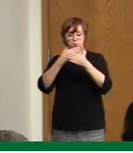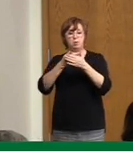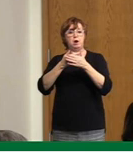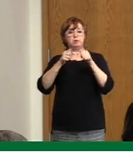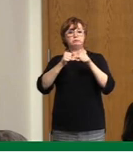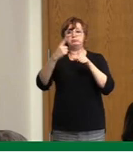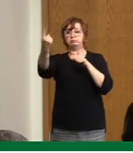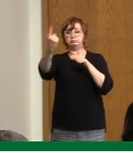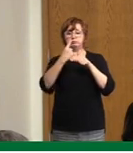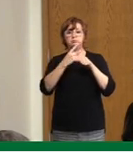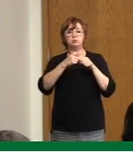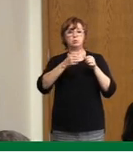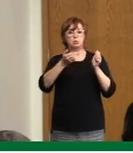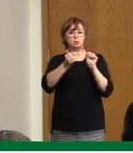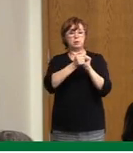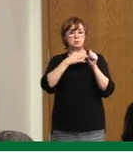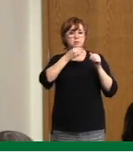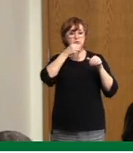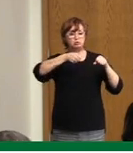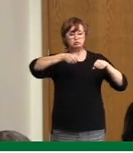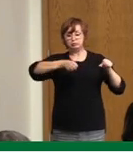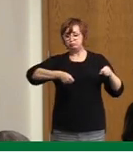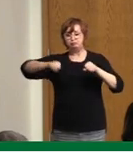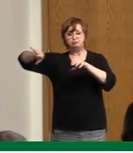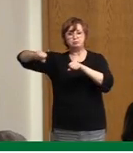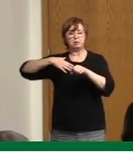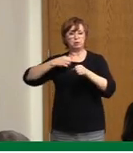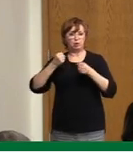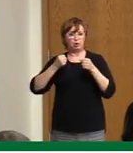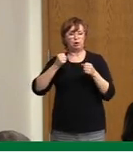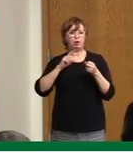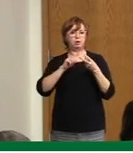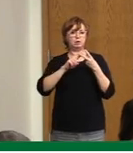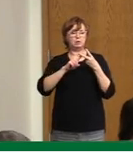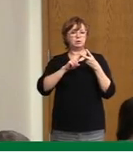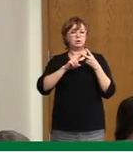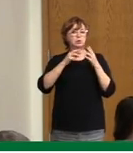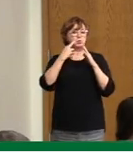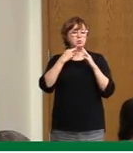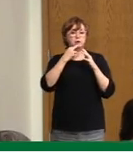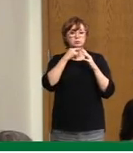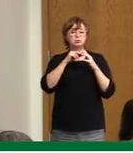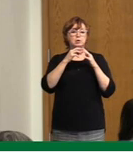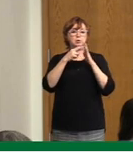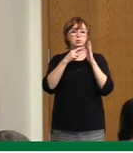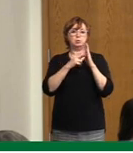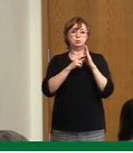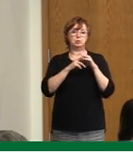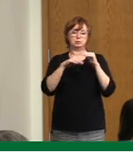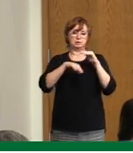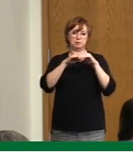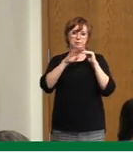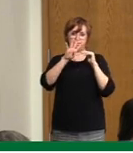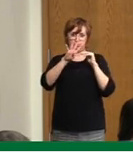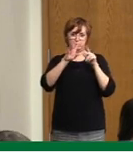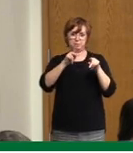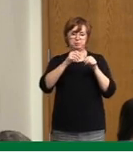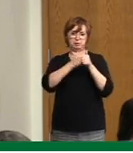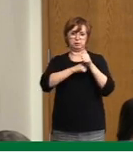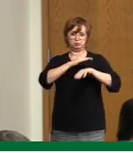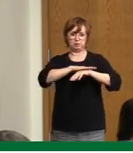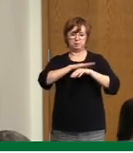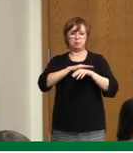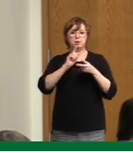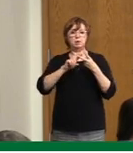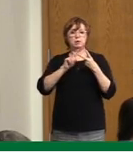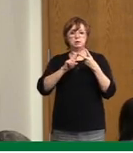you know, go less frequently in person if you choose to go to a restaurant again. The guidelines are four people at a table, preferably from within your household if you live